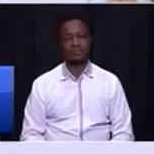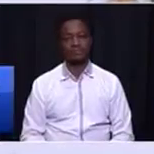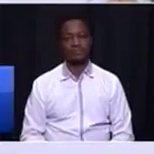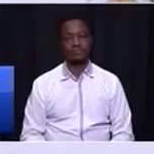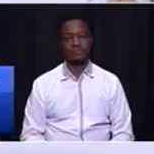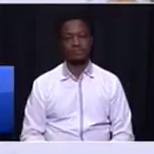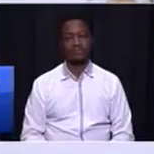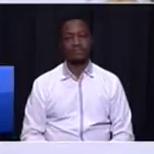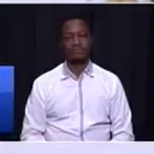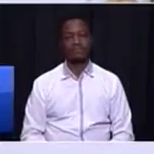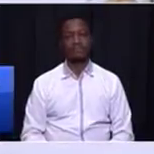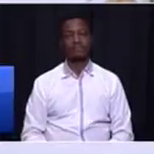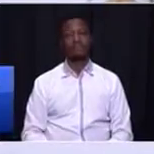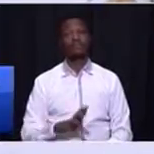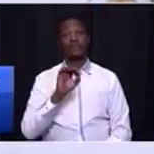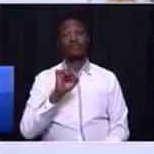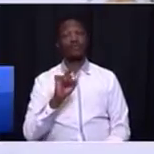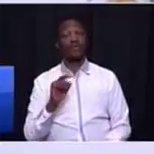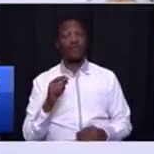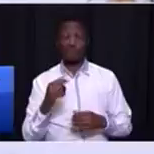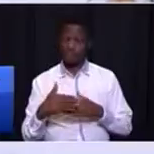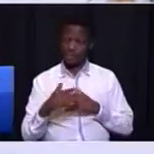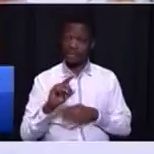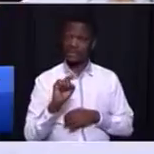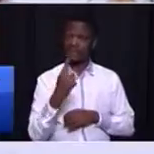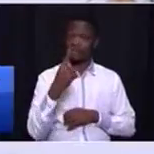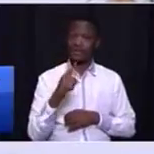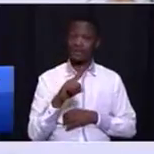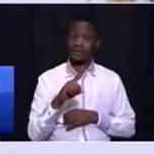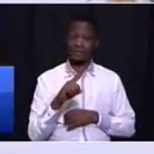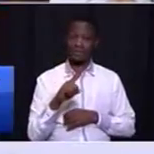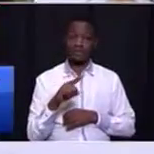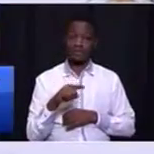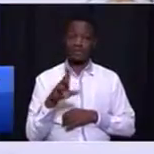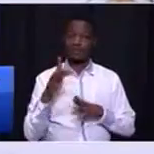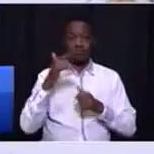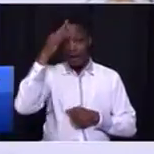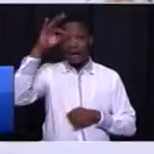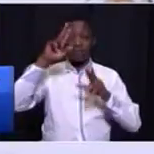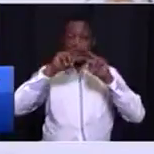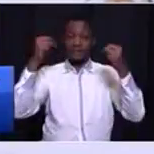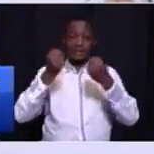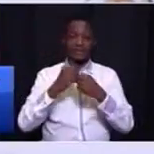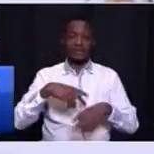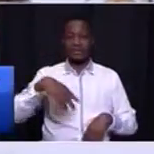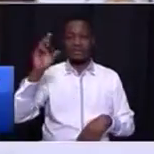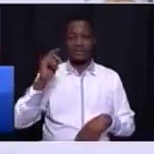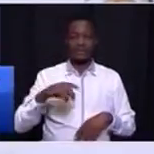So within the first hundred days, so you don't govern nationally, how can you not allow us?